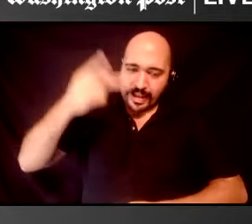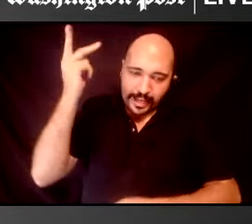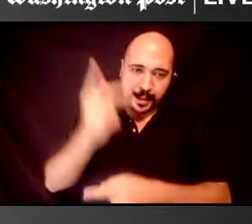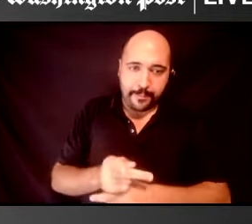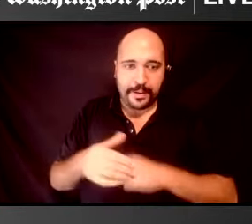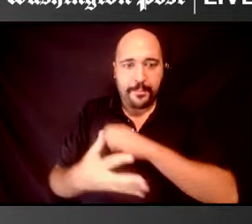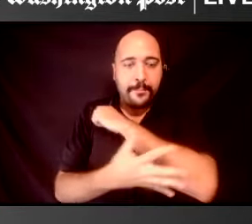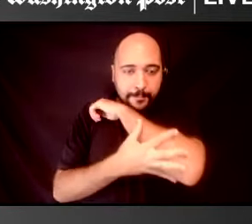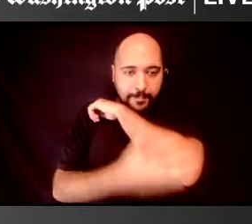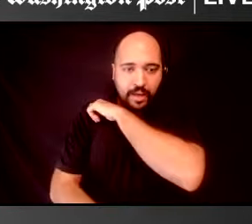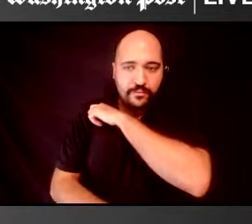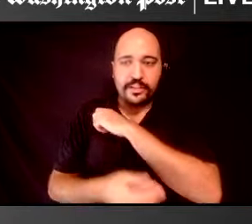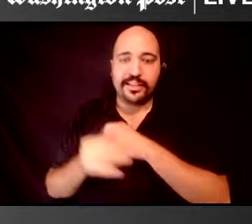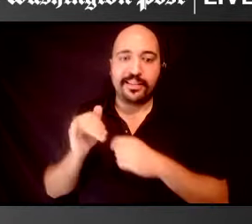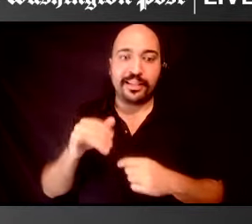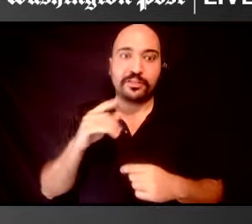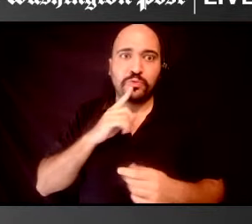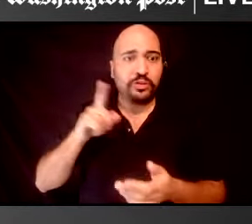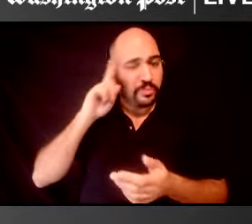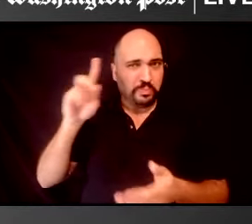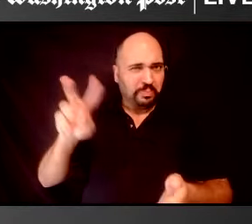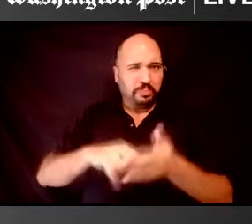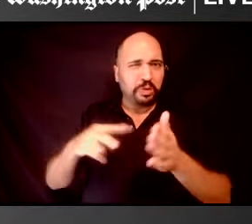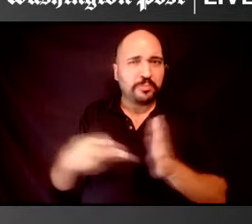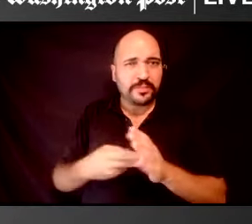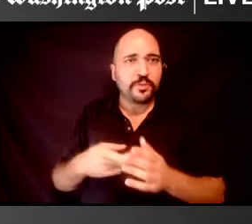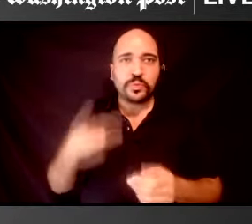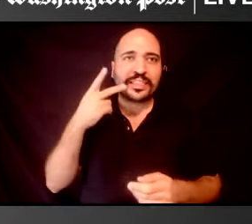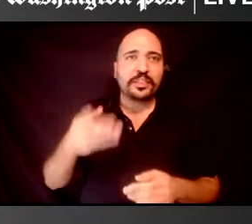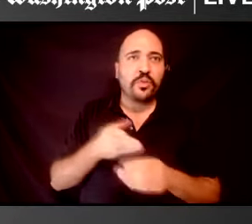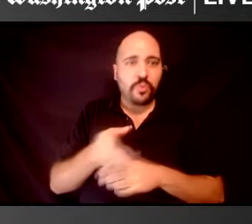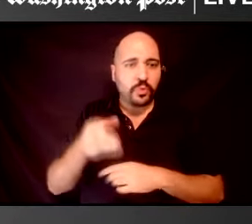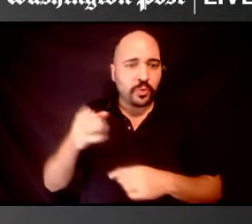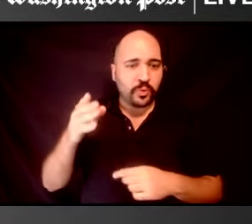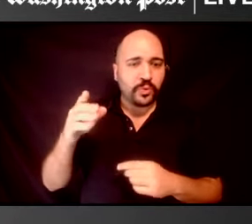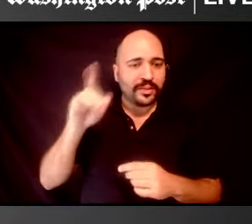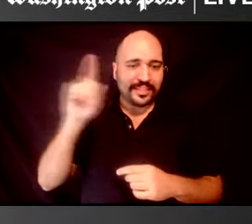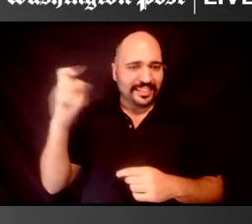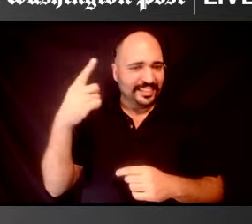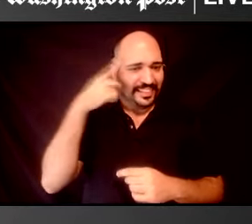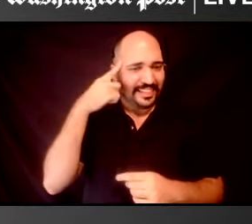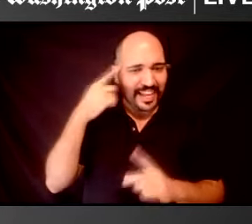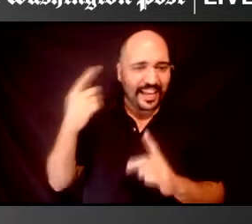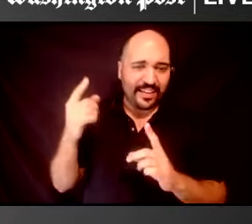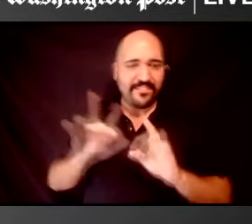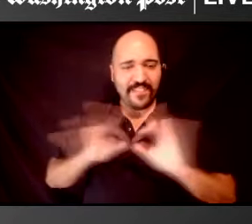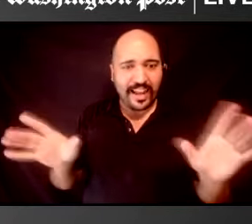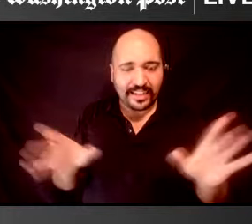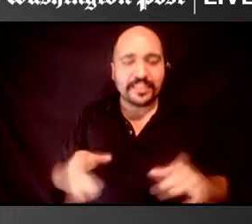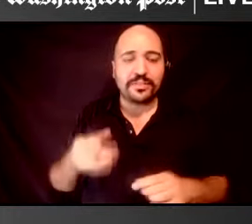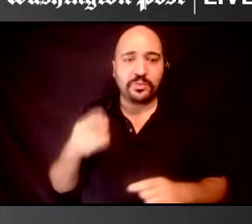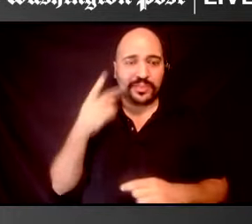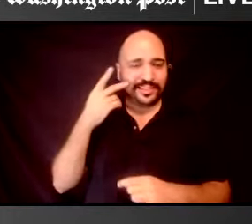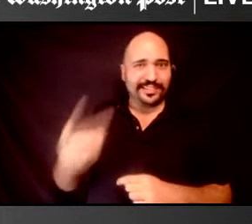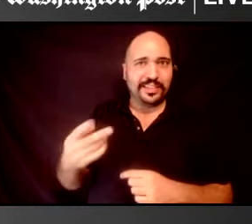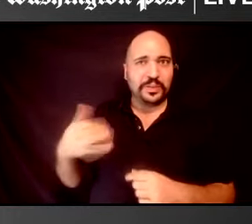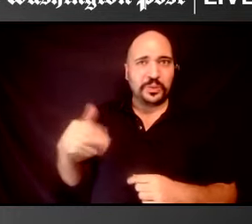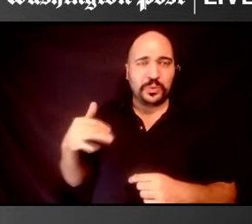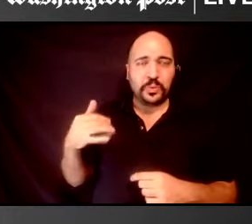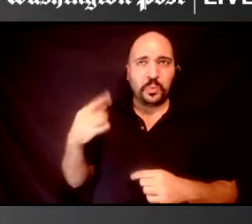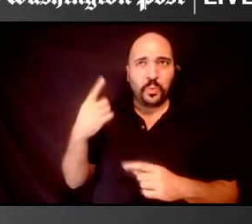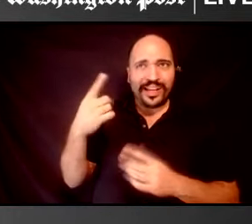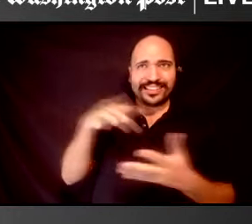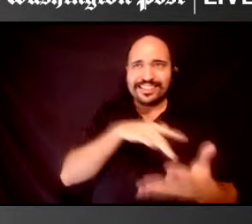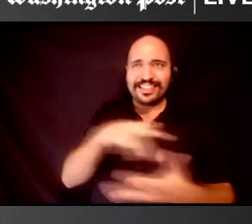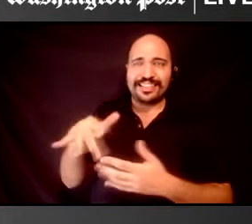purposeful. You know, you can see it through state violence. You know, there was a study that came out a few years ago that found that almost